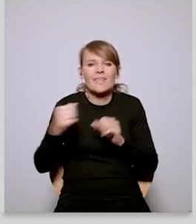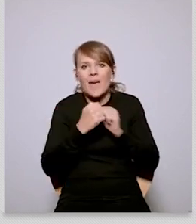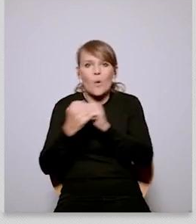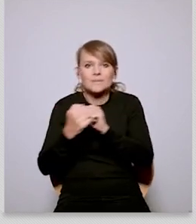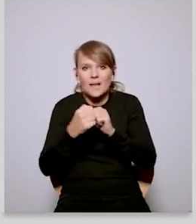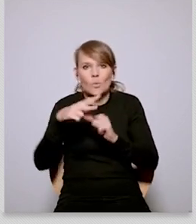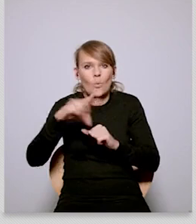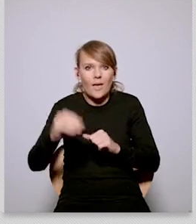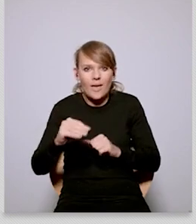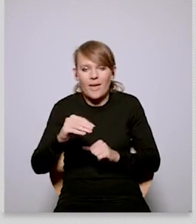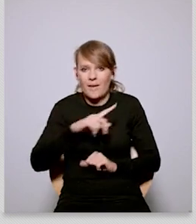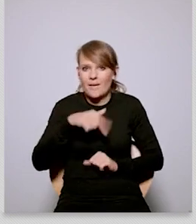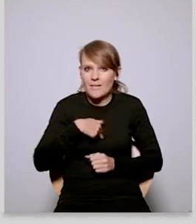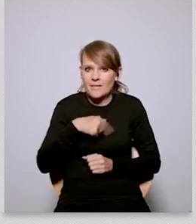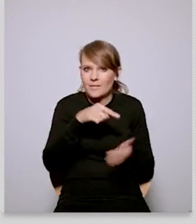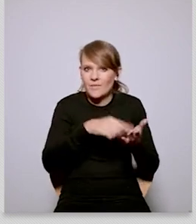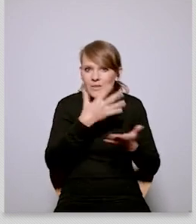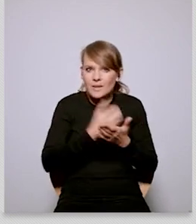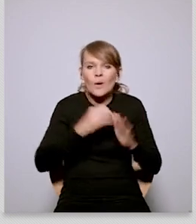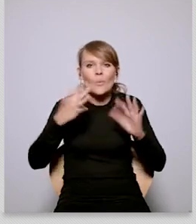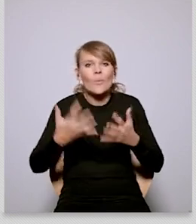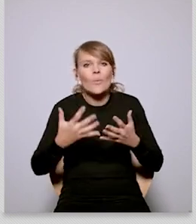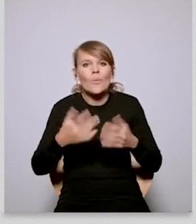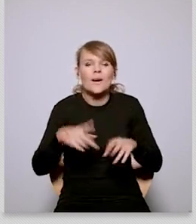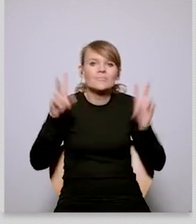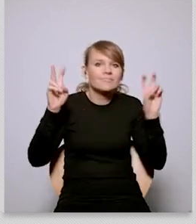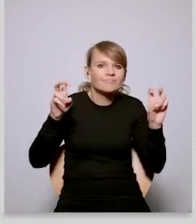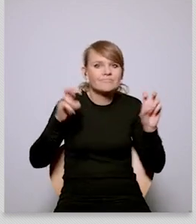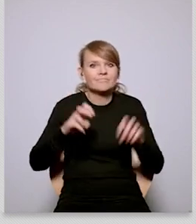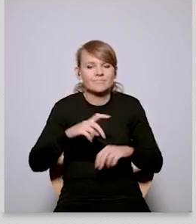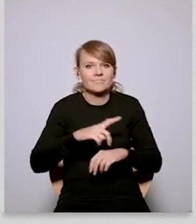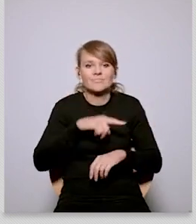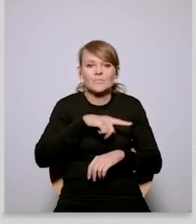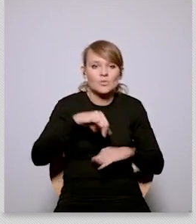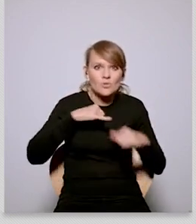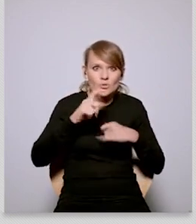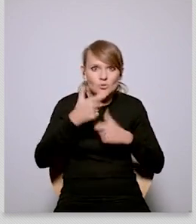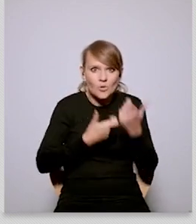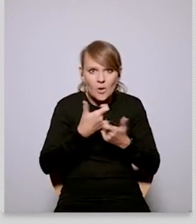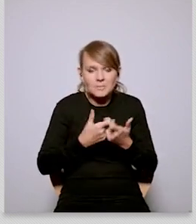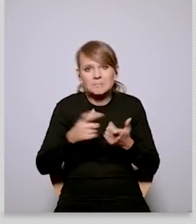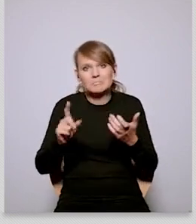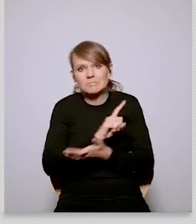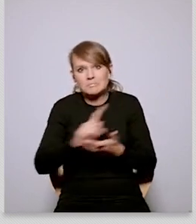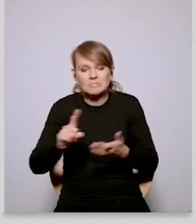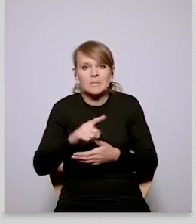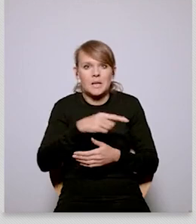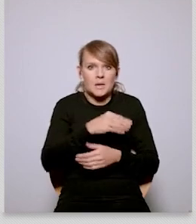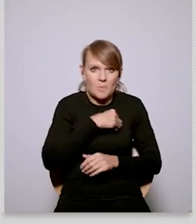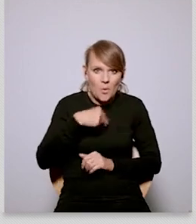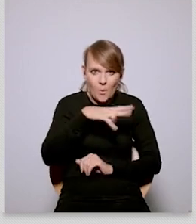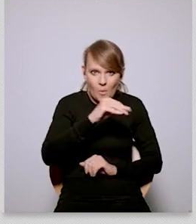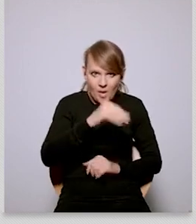one that we are referring to in our negotiations with the european union right now so whatever our government um